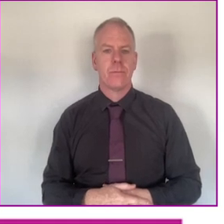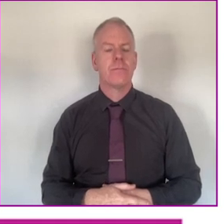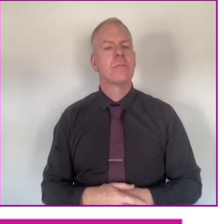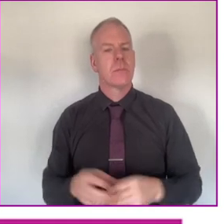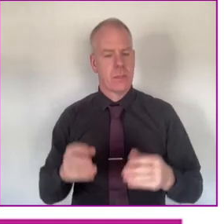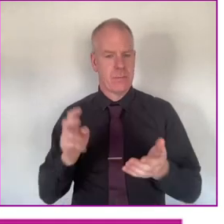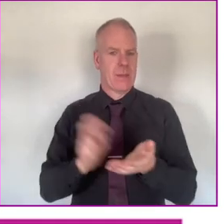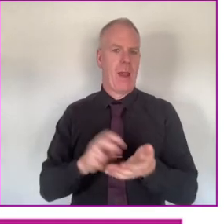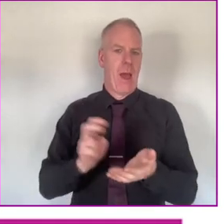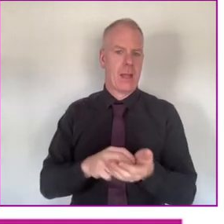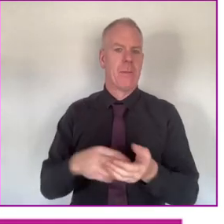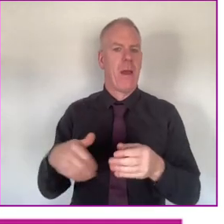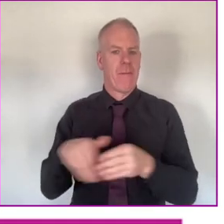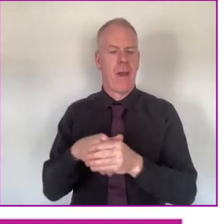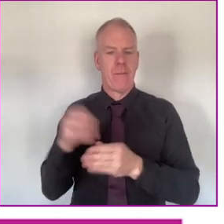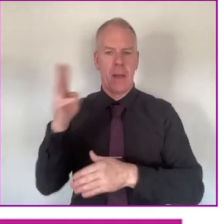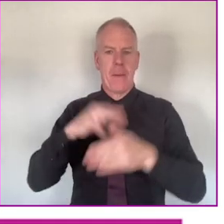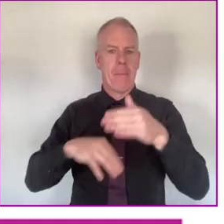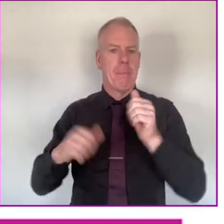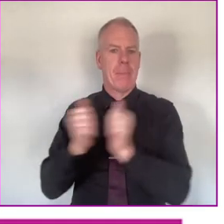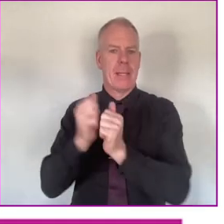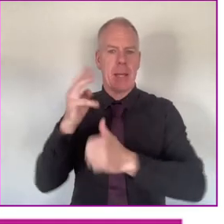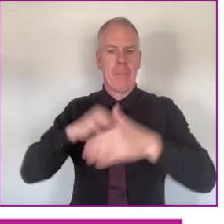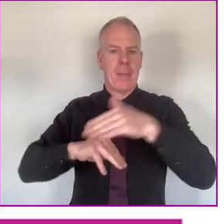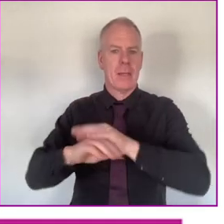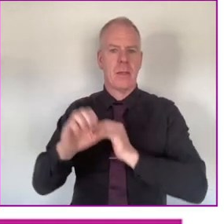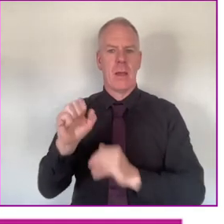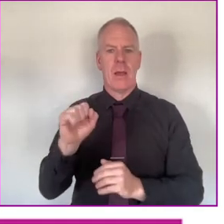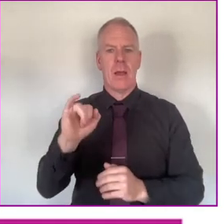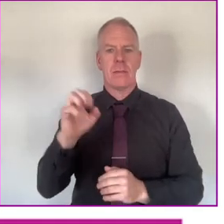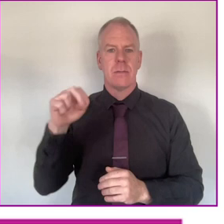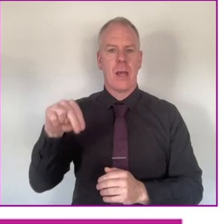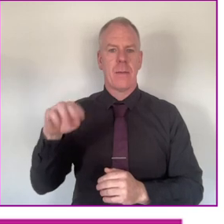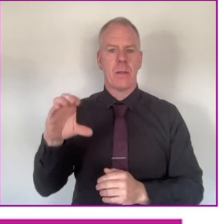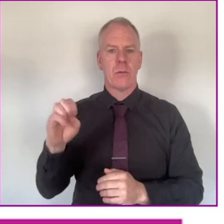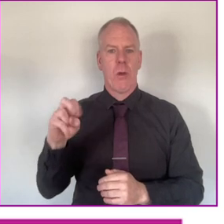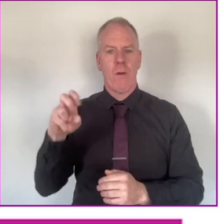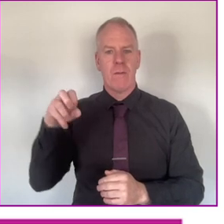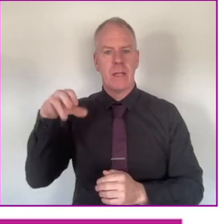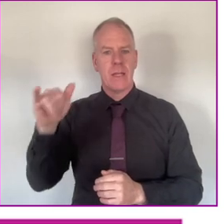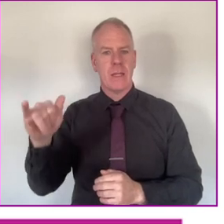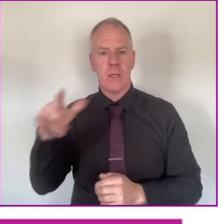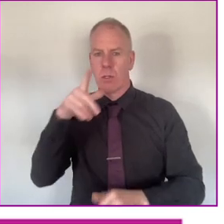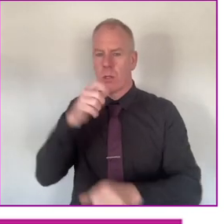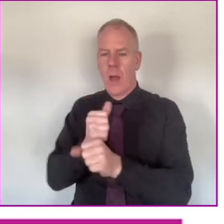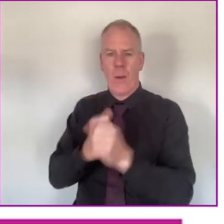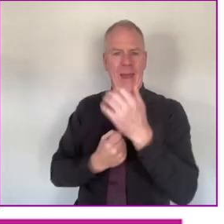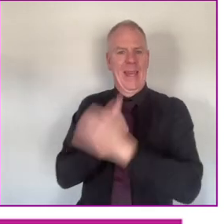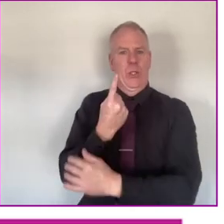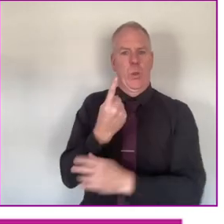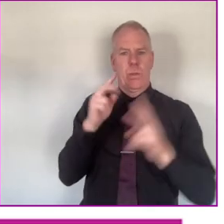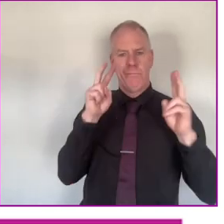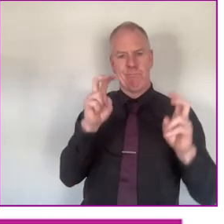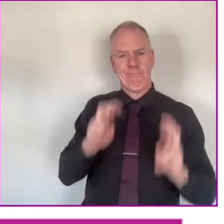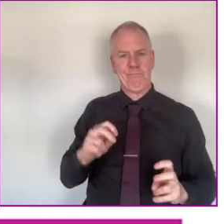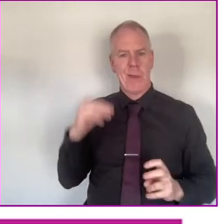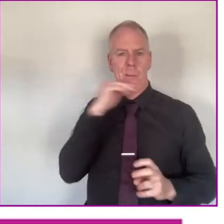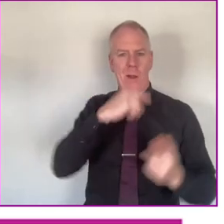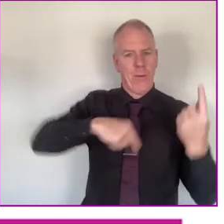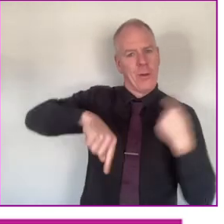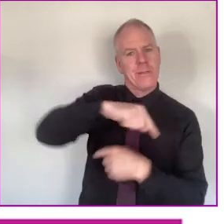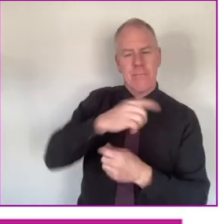We were delighted to meet Minister Simon Coveney and to tell him about the issues that are